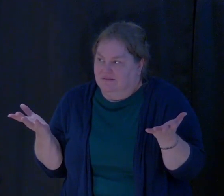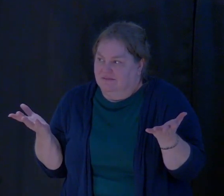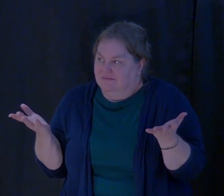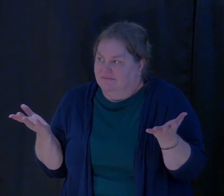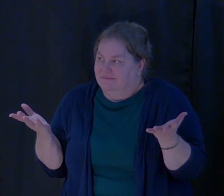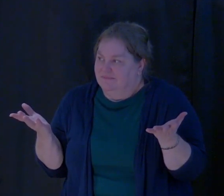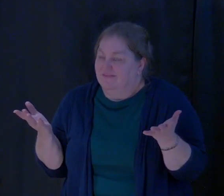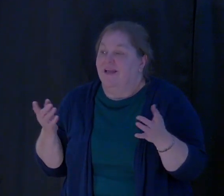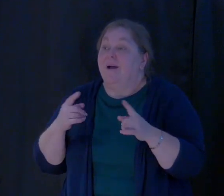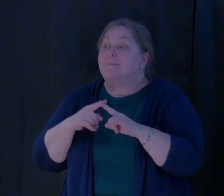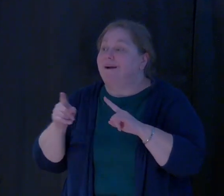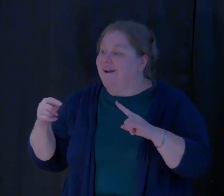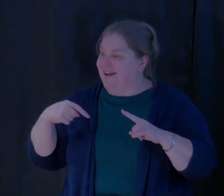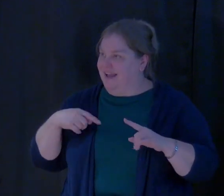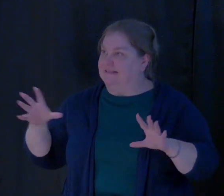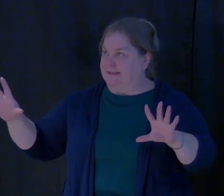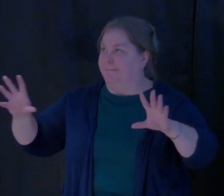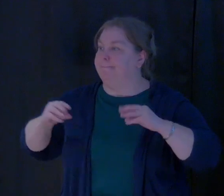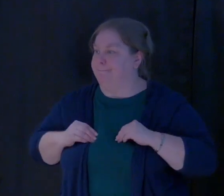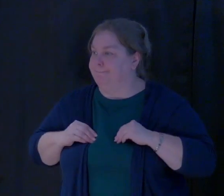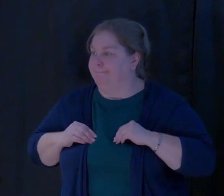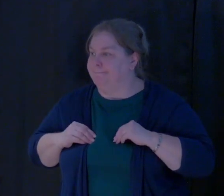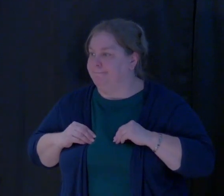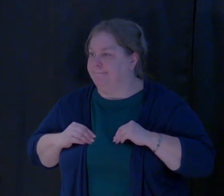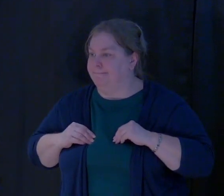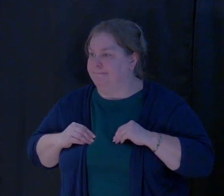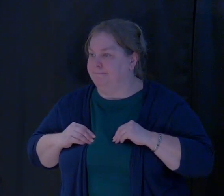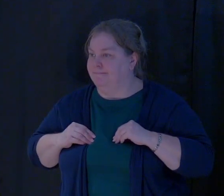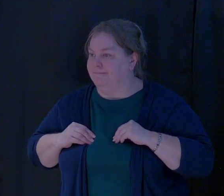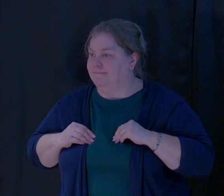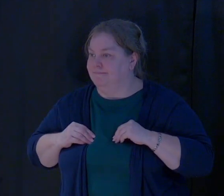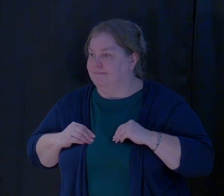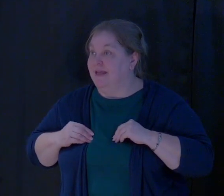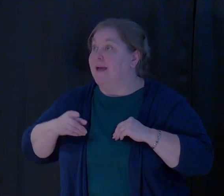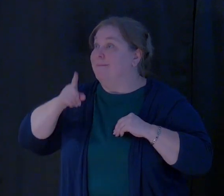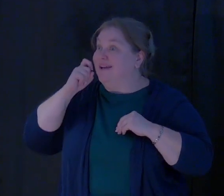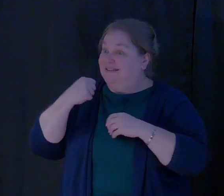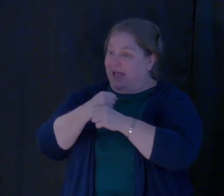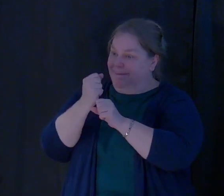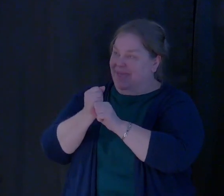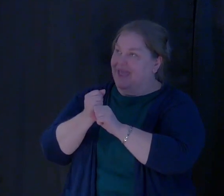but I accept it because I'm made in your image